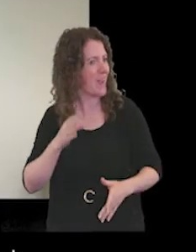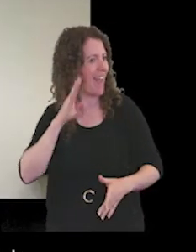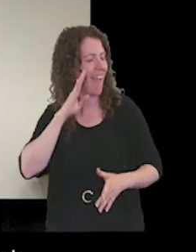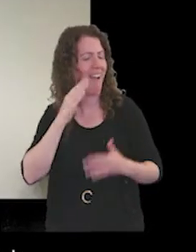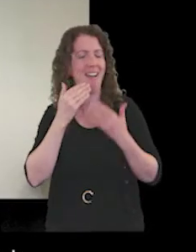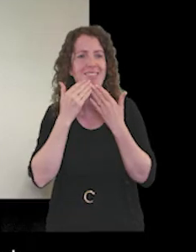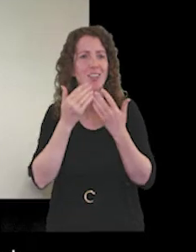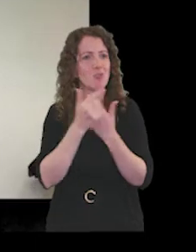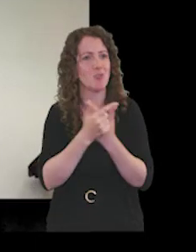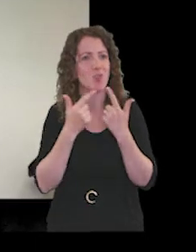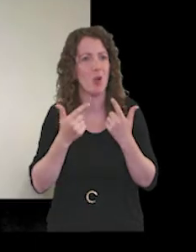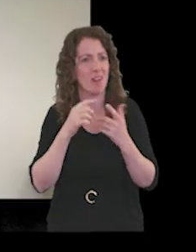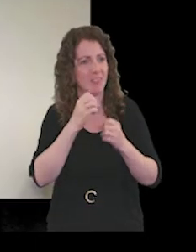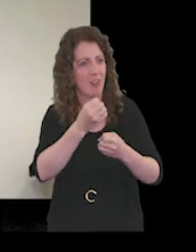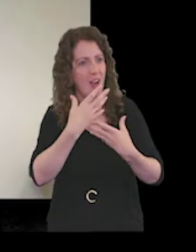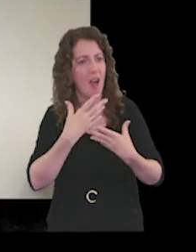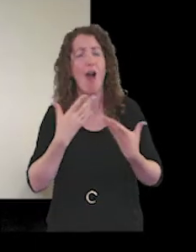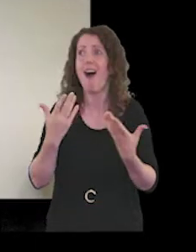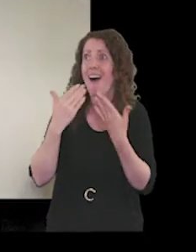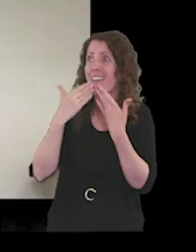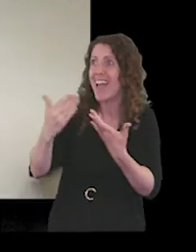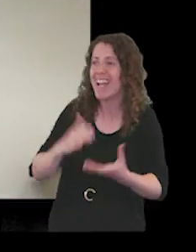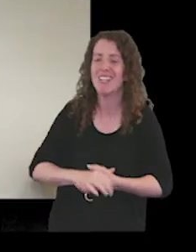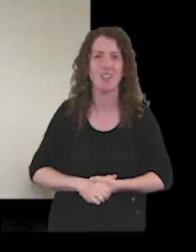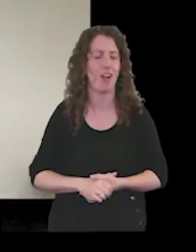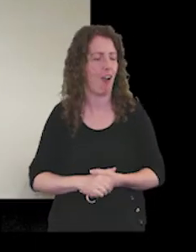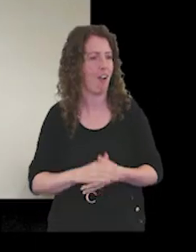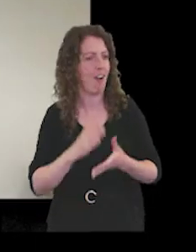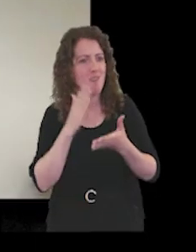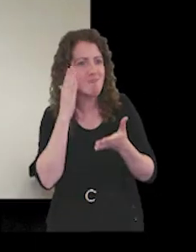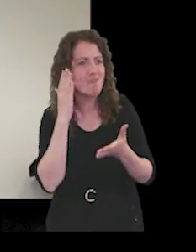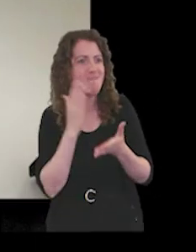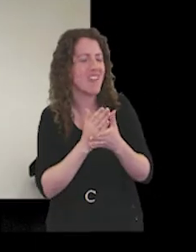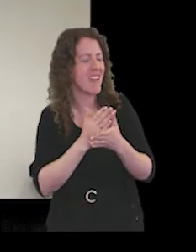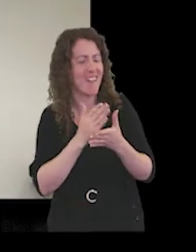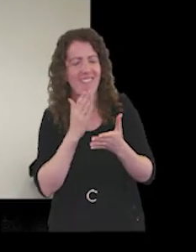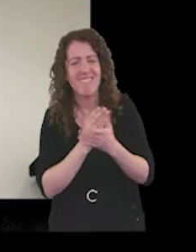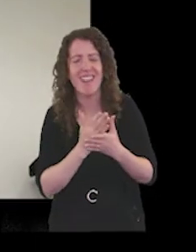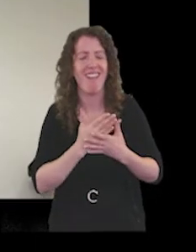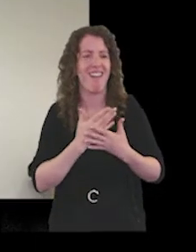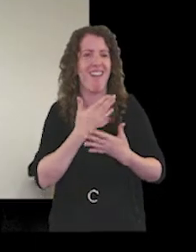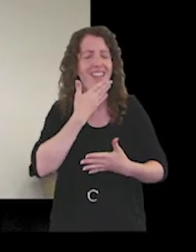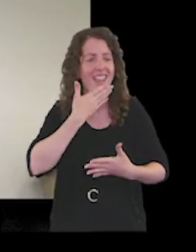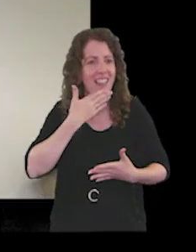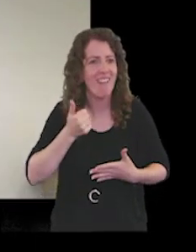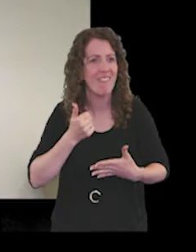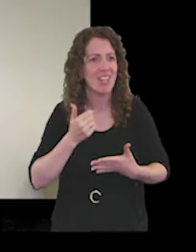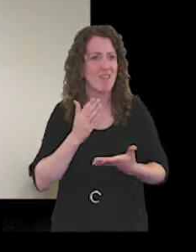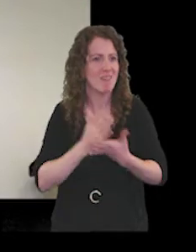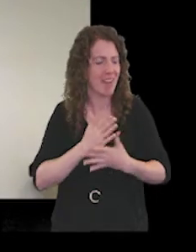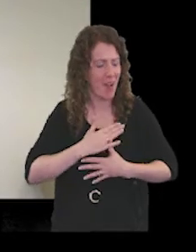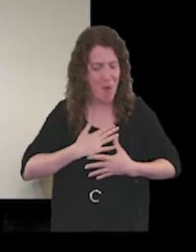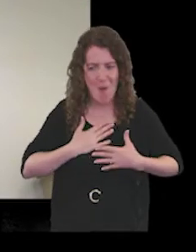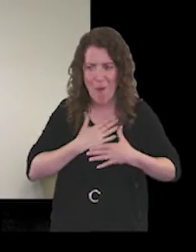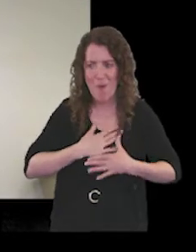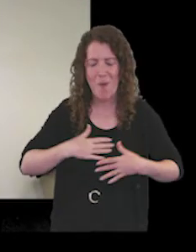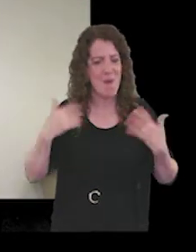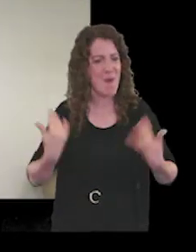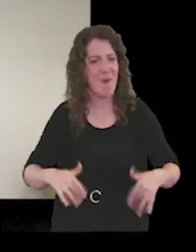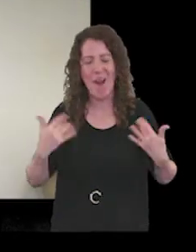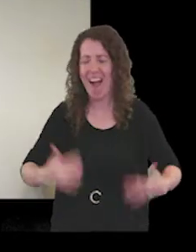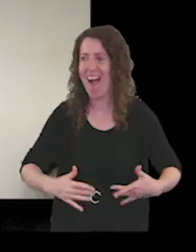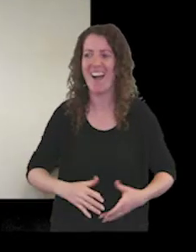you so much for that contribution. really really lovely and really moving oh